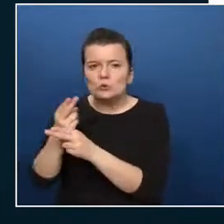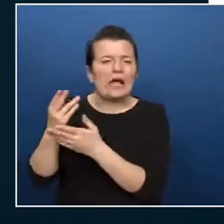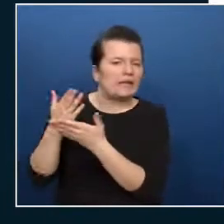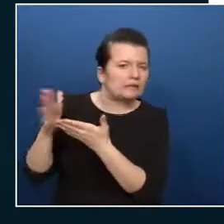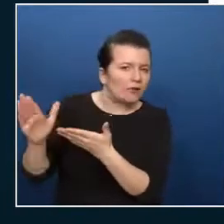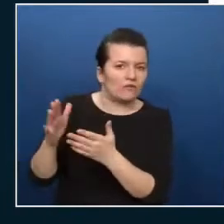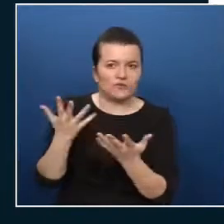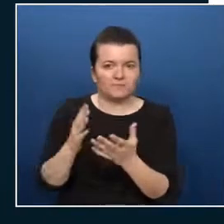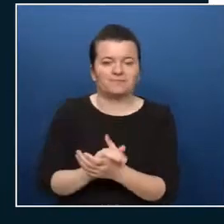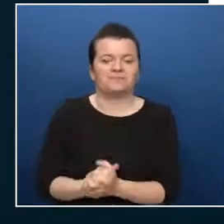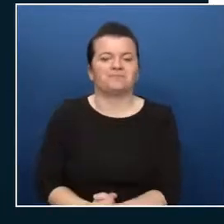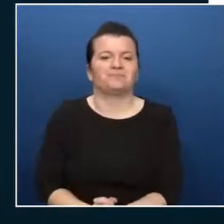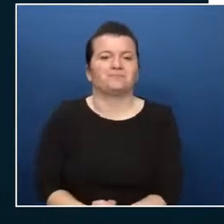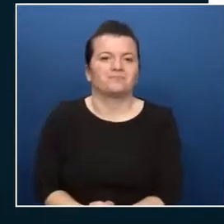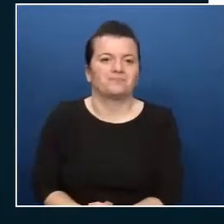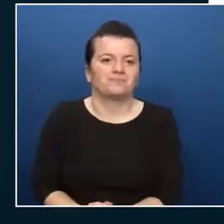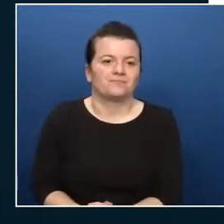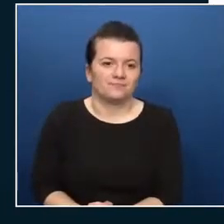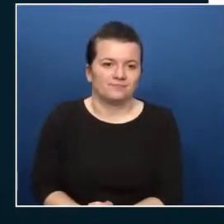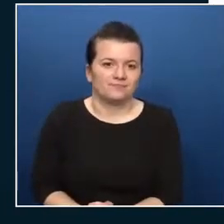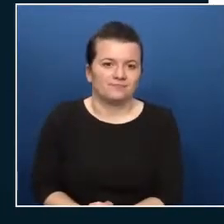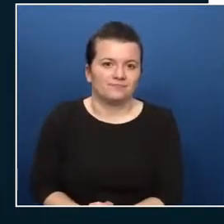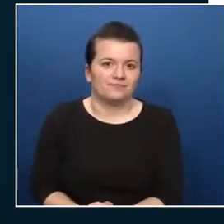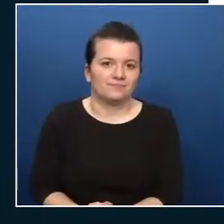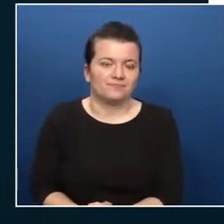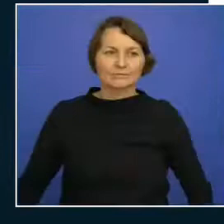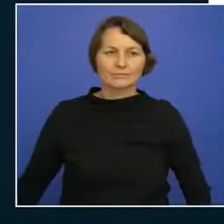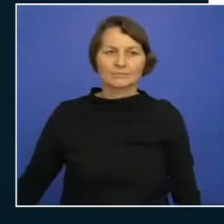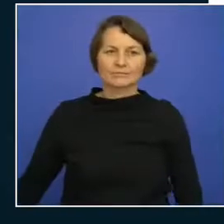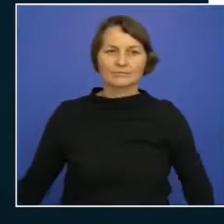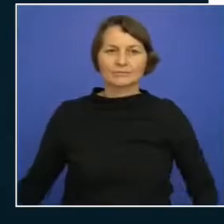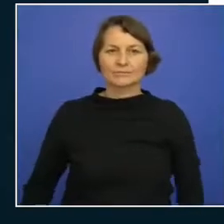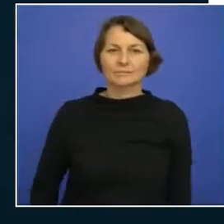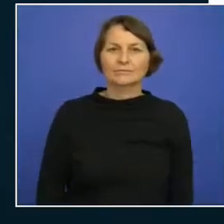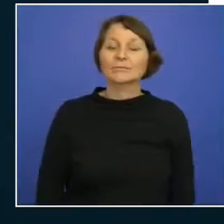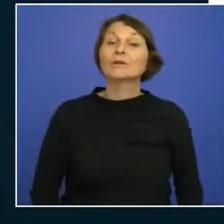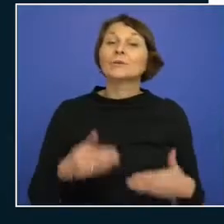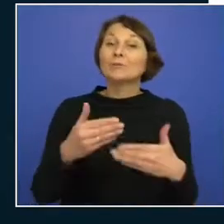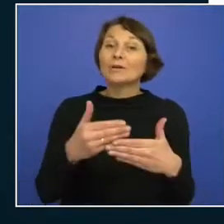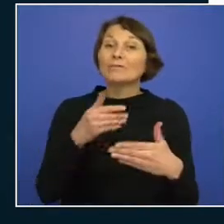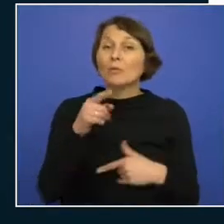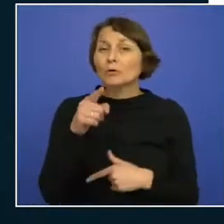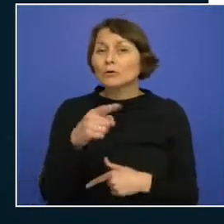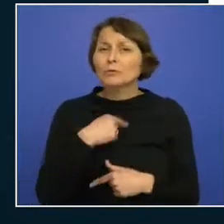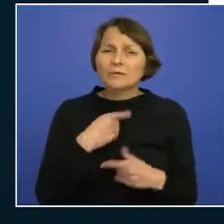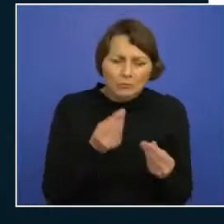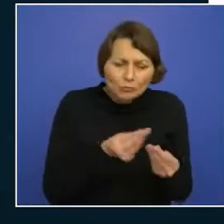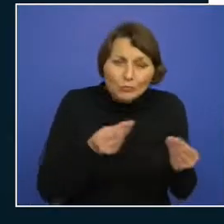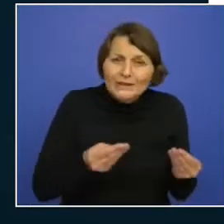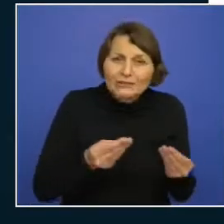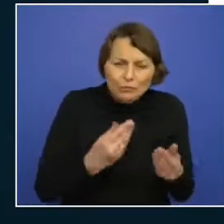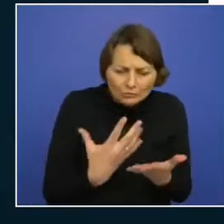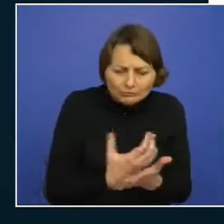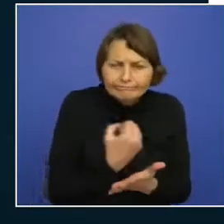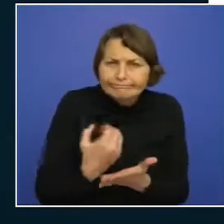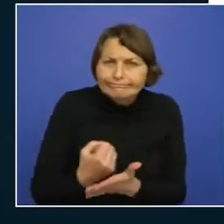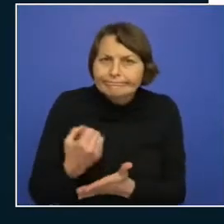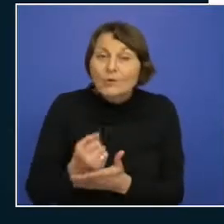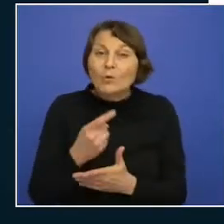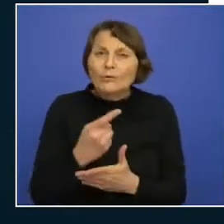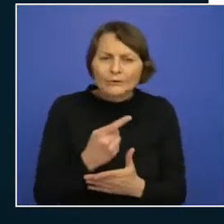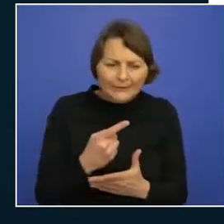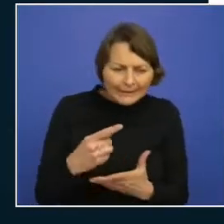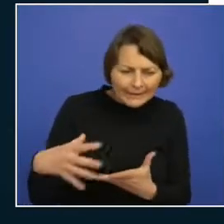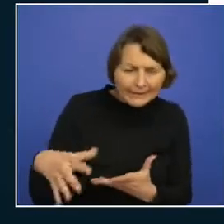before you start using resources and start consuming Azure resources